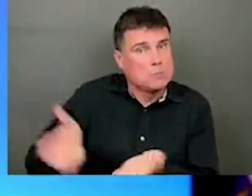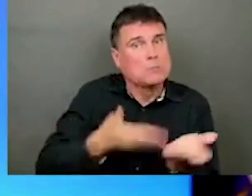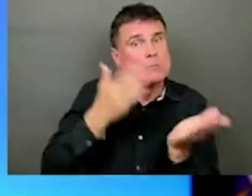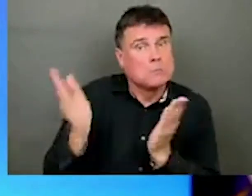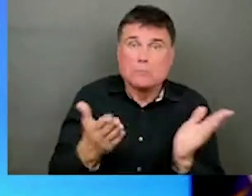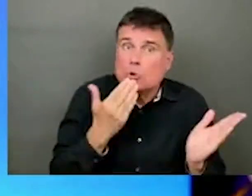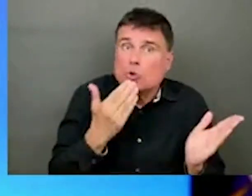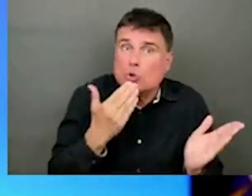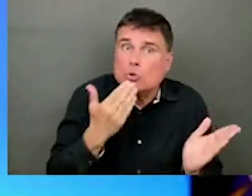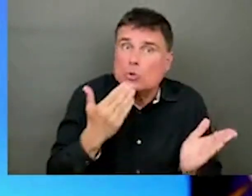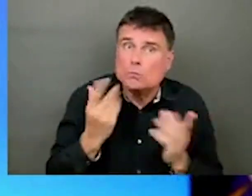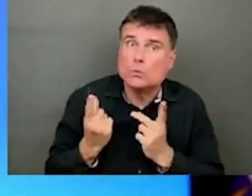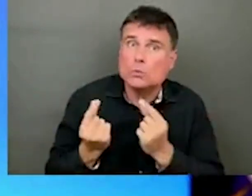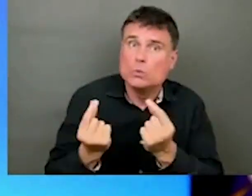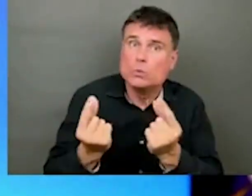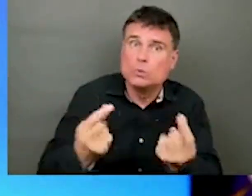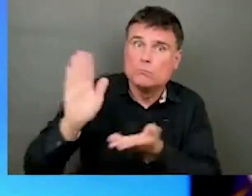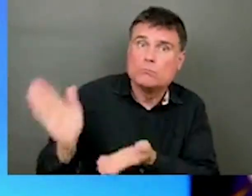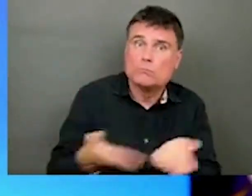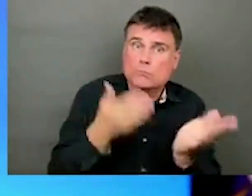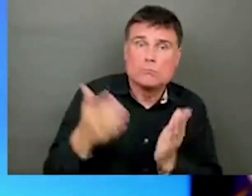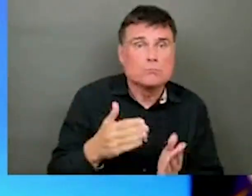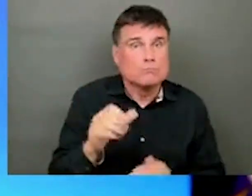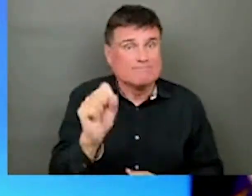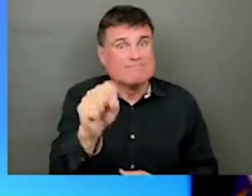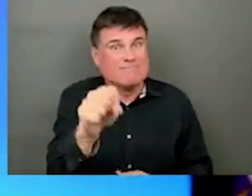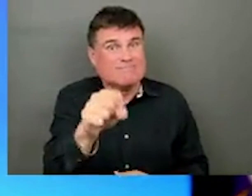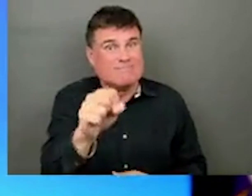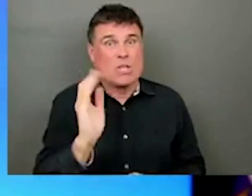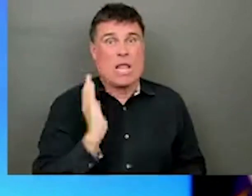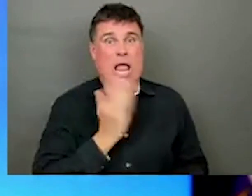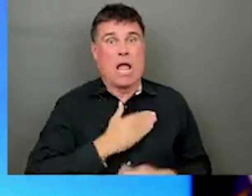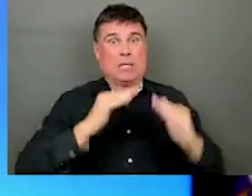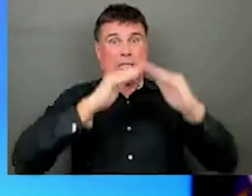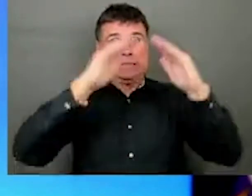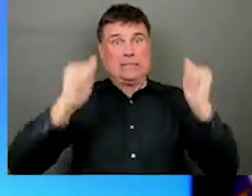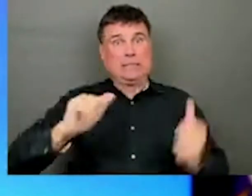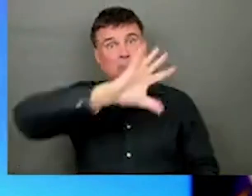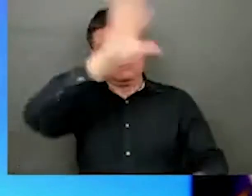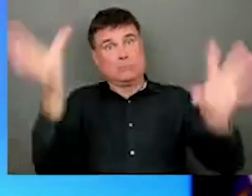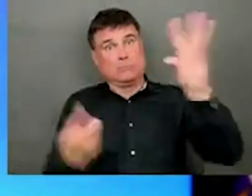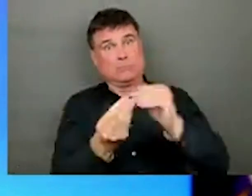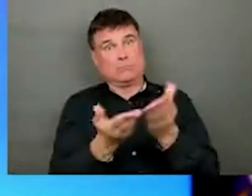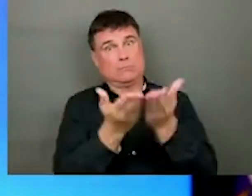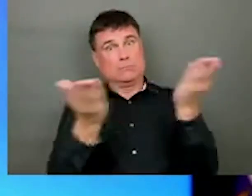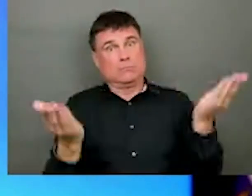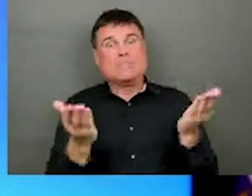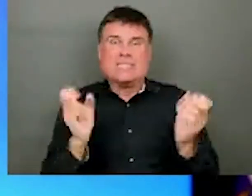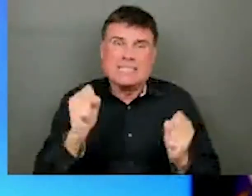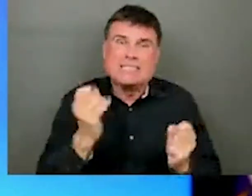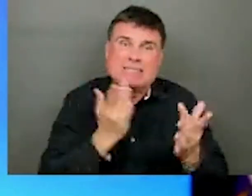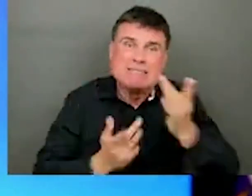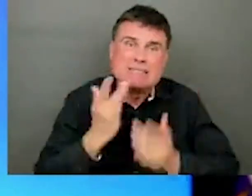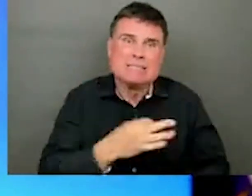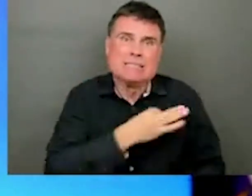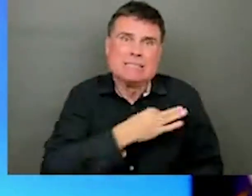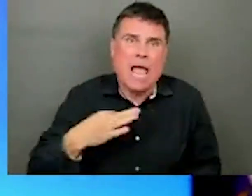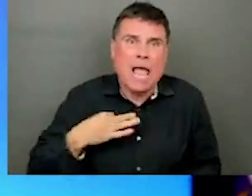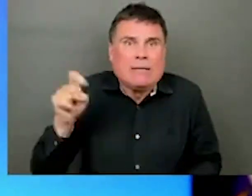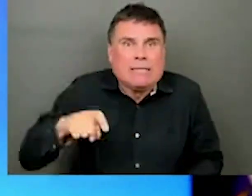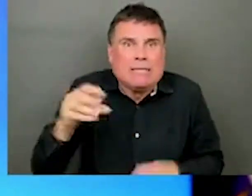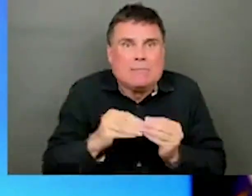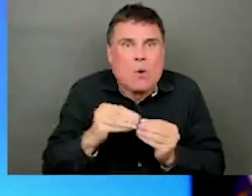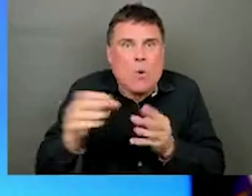there are challenging staffing challenges in our healthcare system that are connected to, I think, the last couple of months, especially